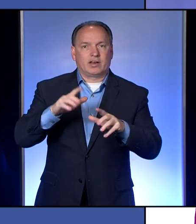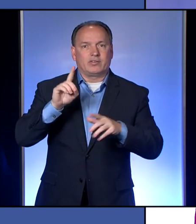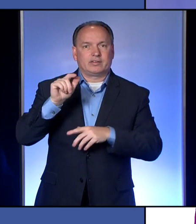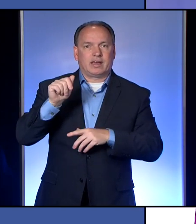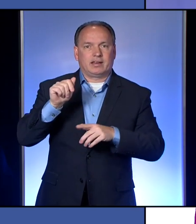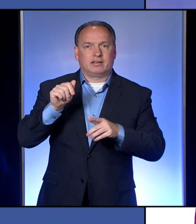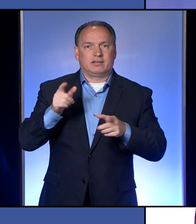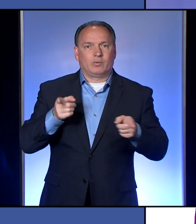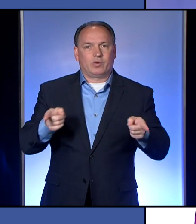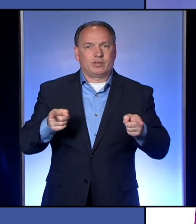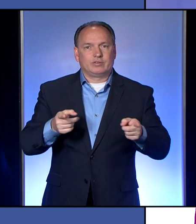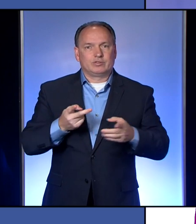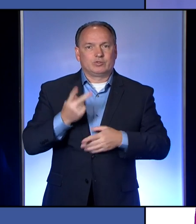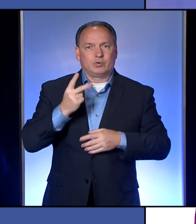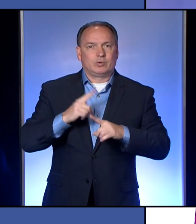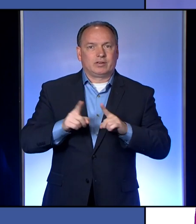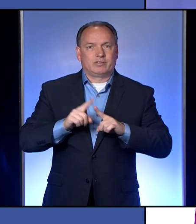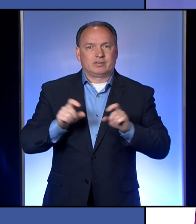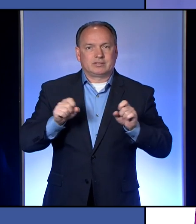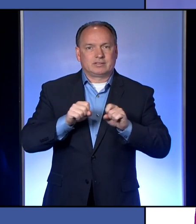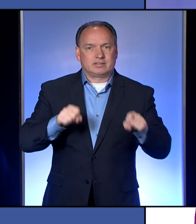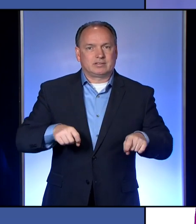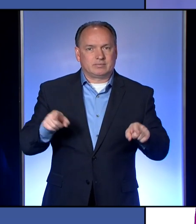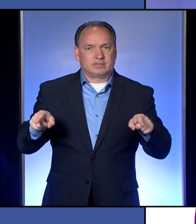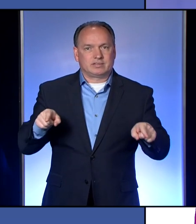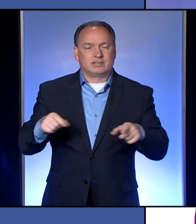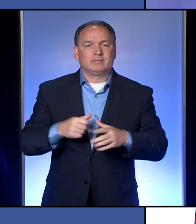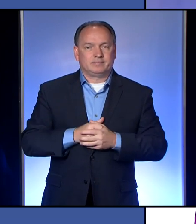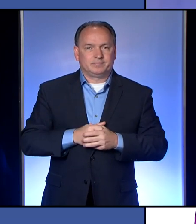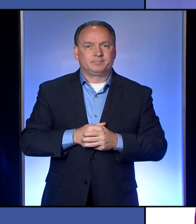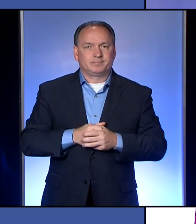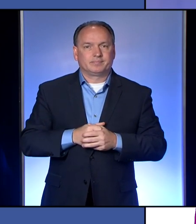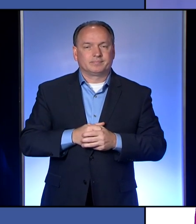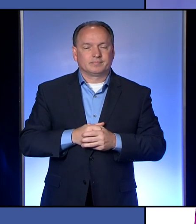between the two different data sets.